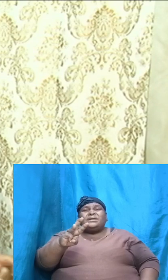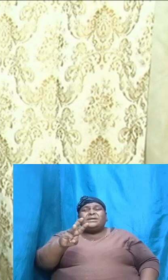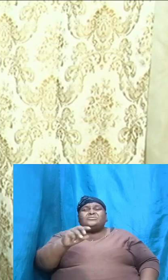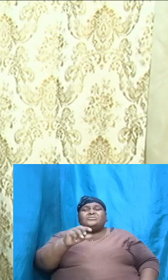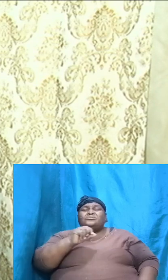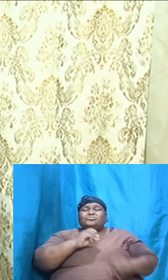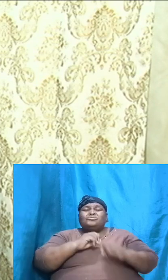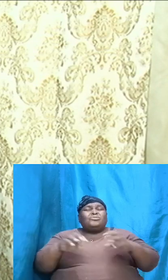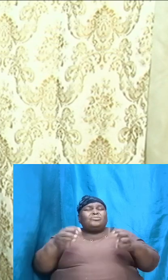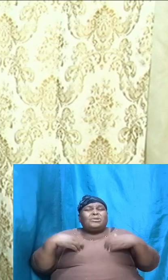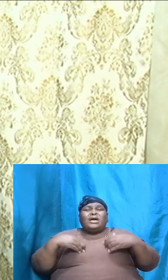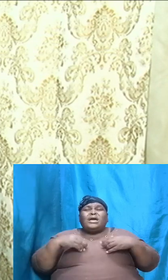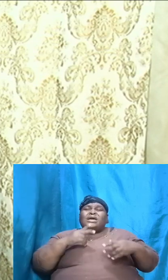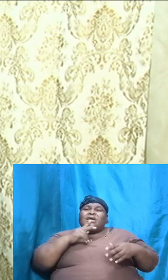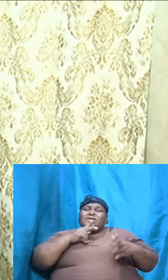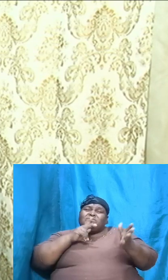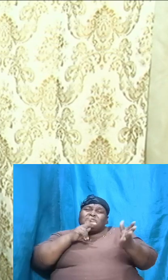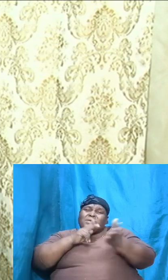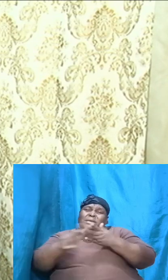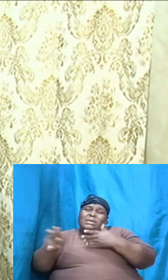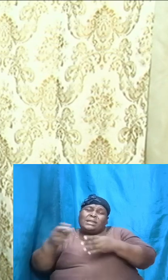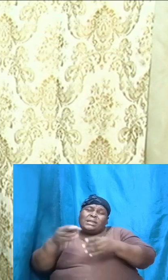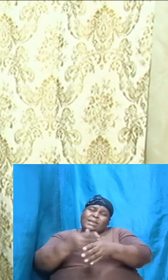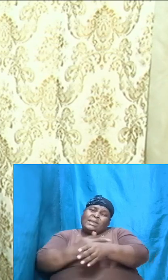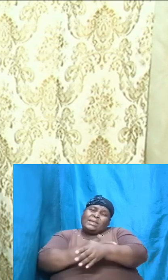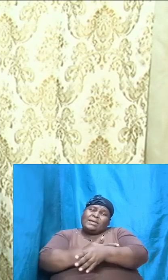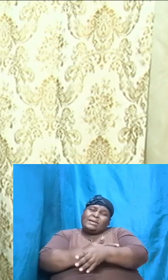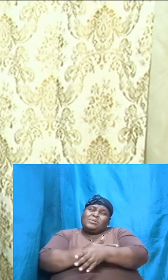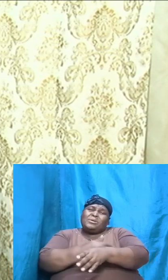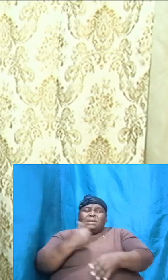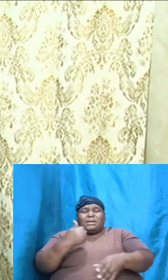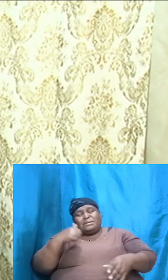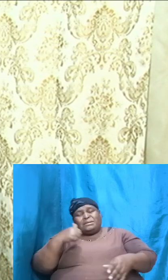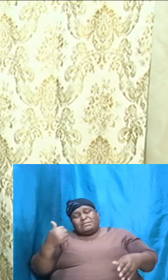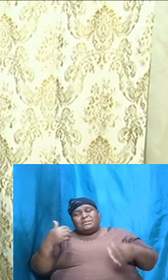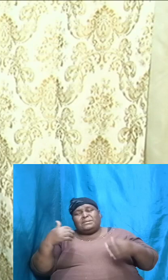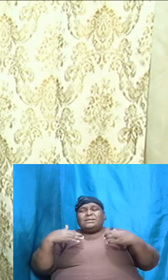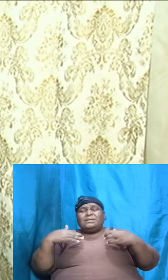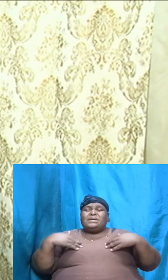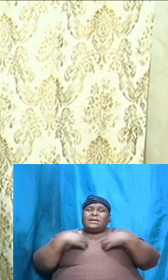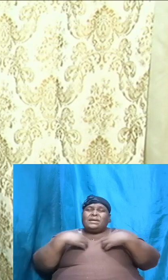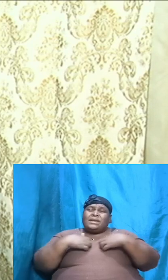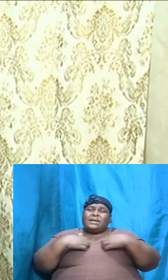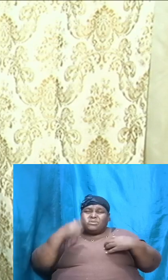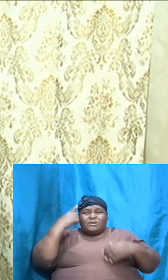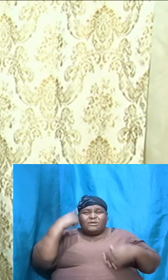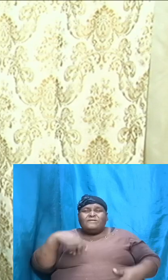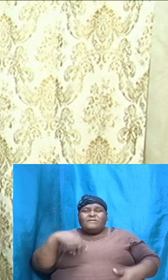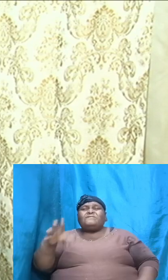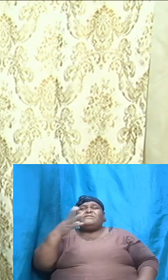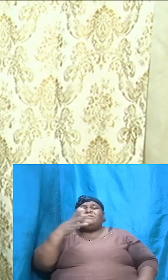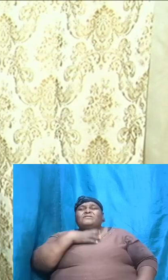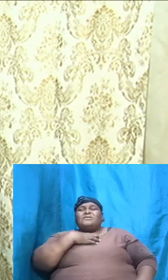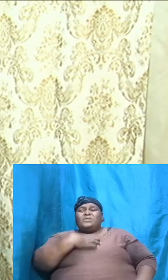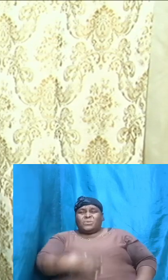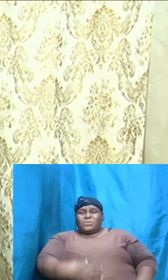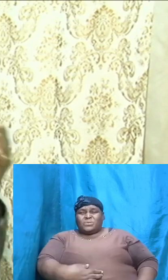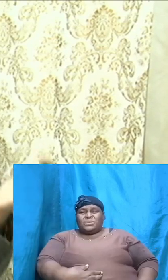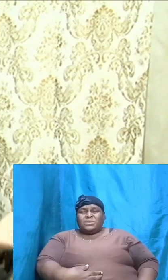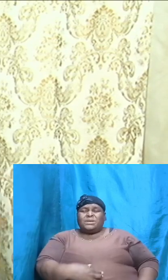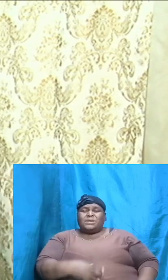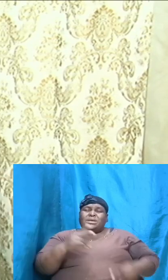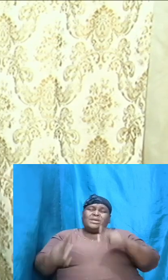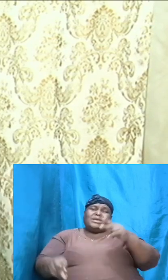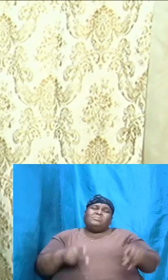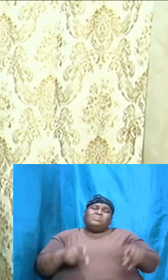livelihood. And so things will be transformed and there will be peace. There will be restoration. People will live